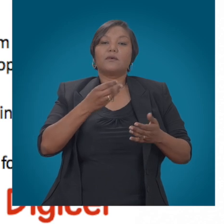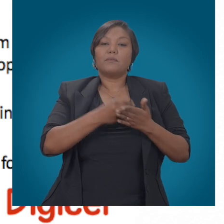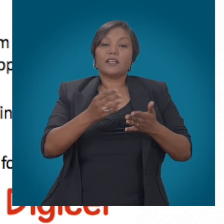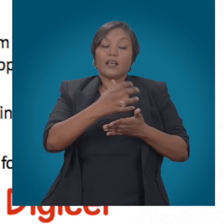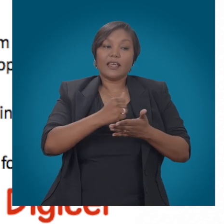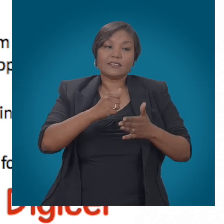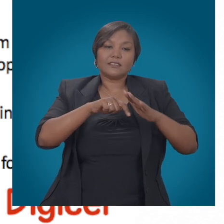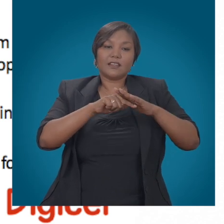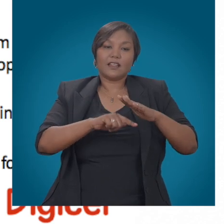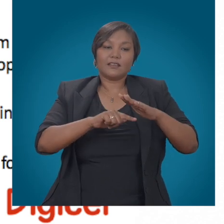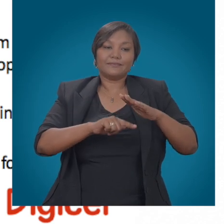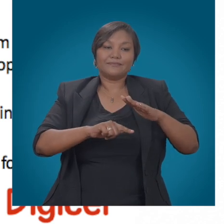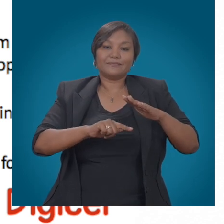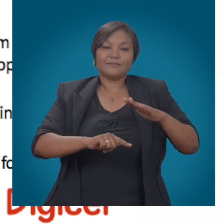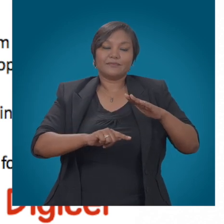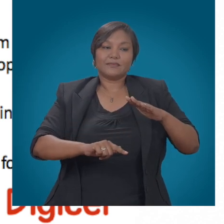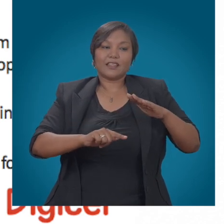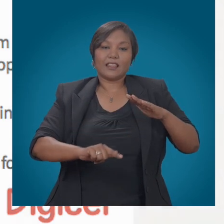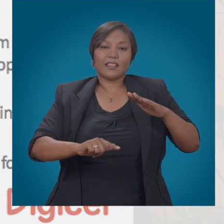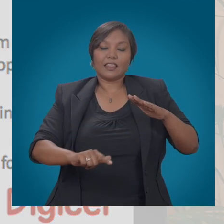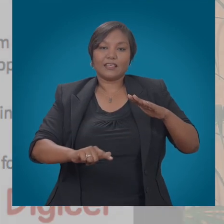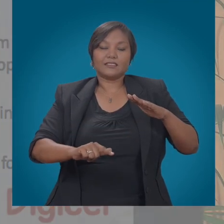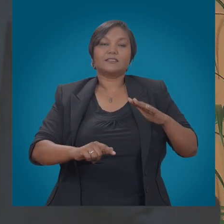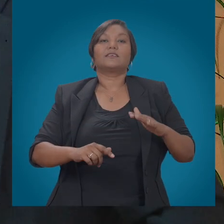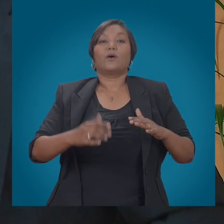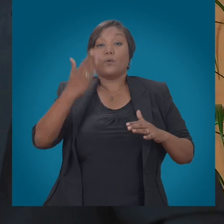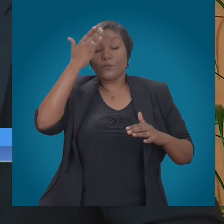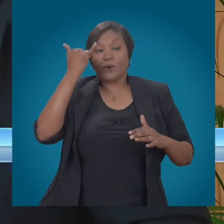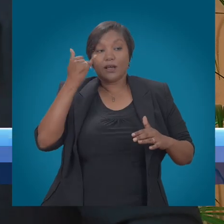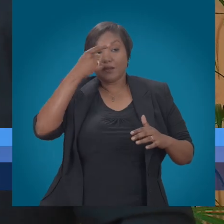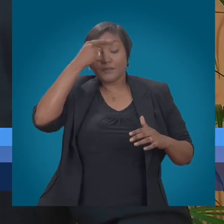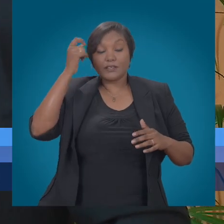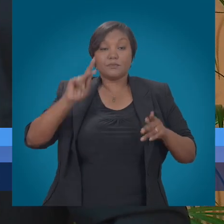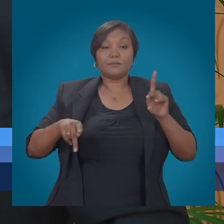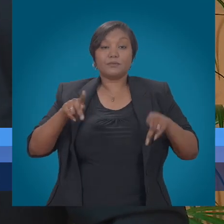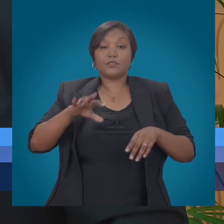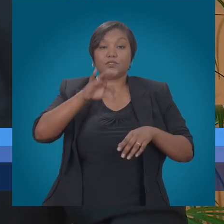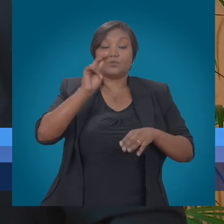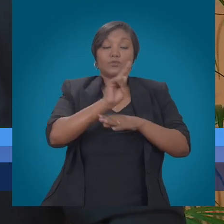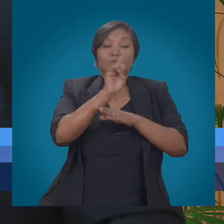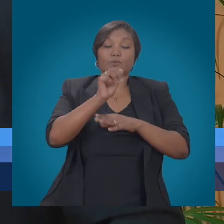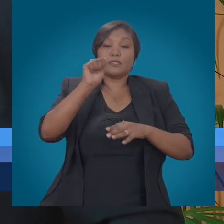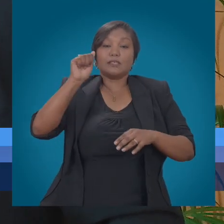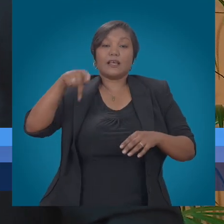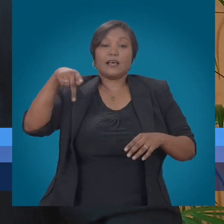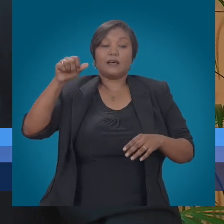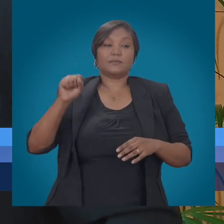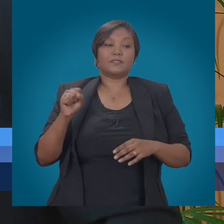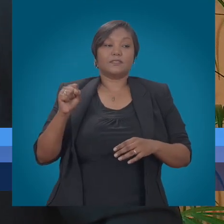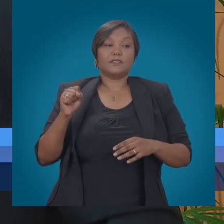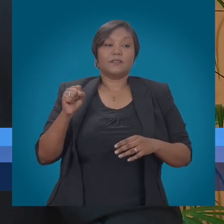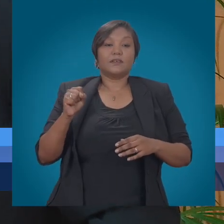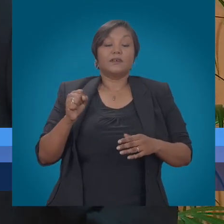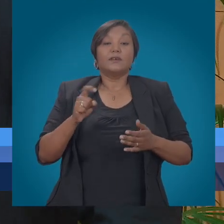declines of 50% on revenues. A key point that all of the, well certainly in our experience and